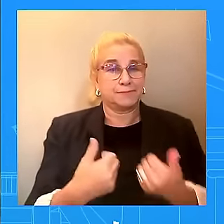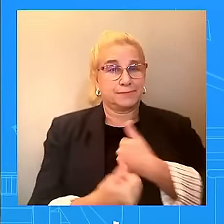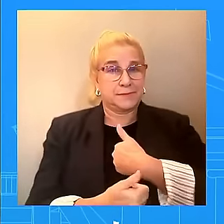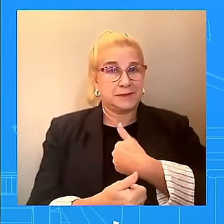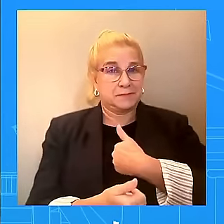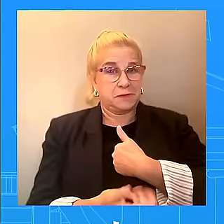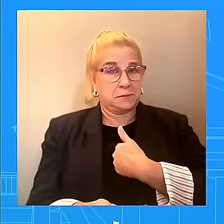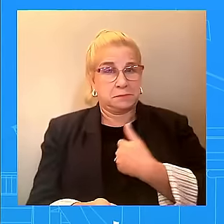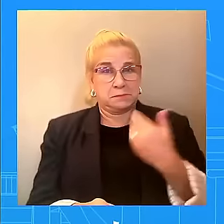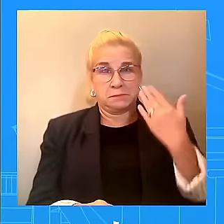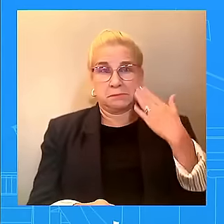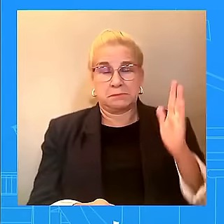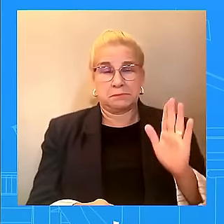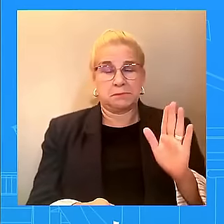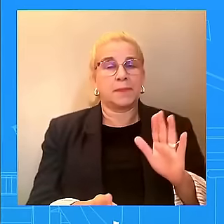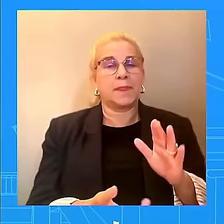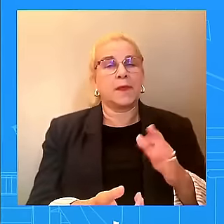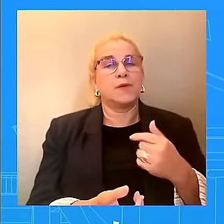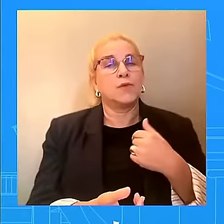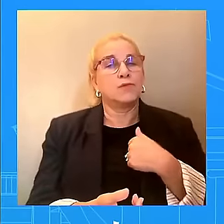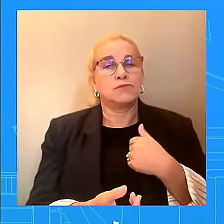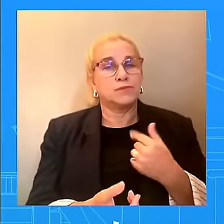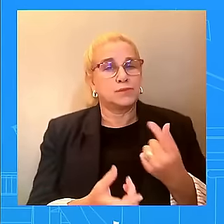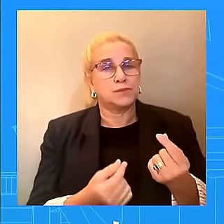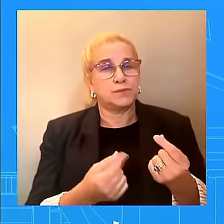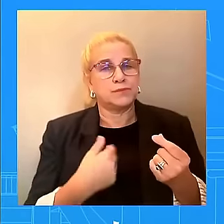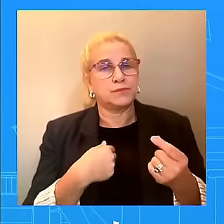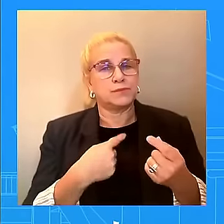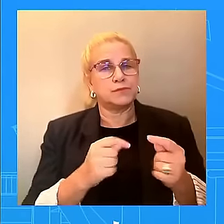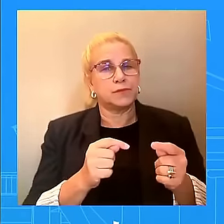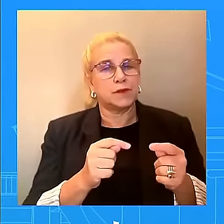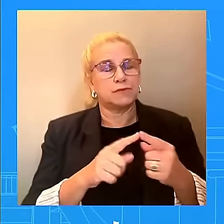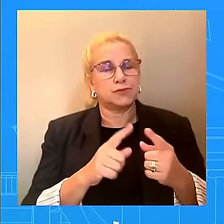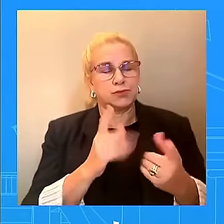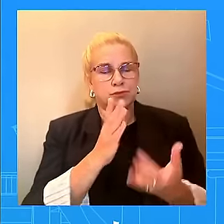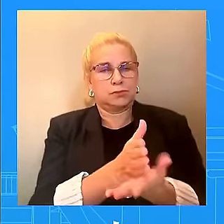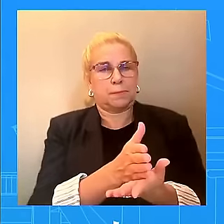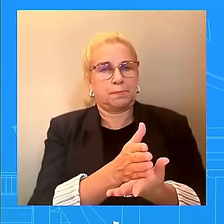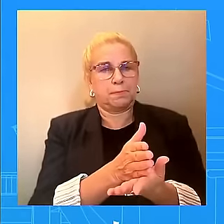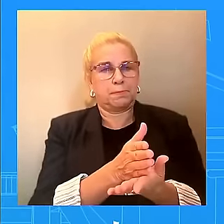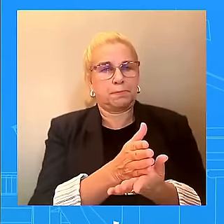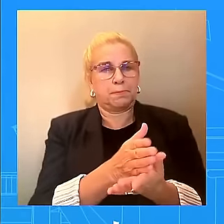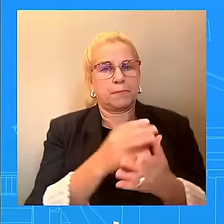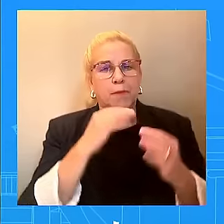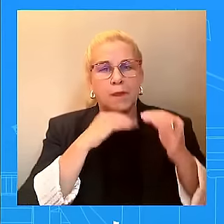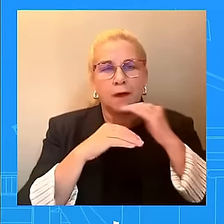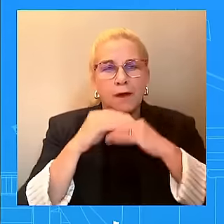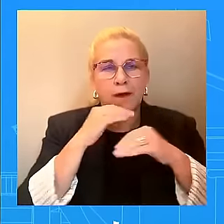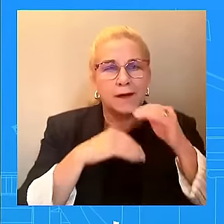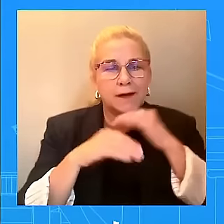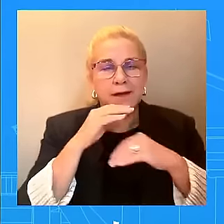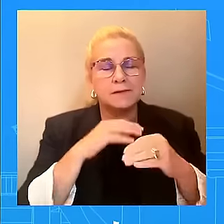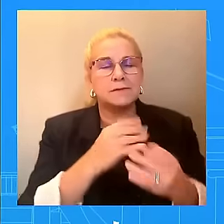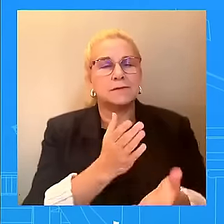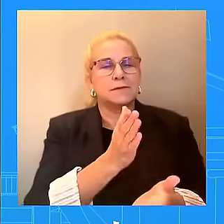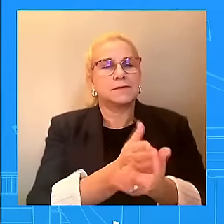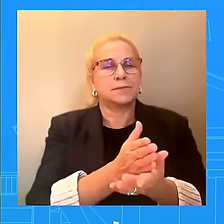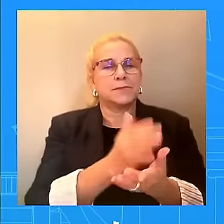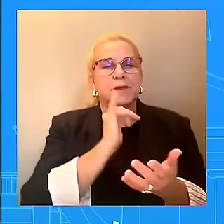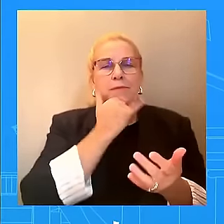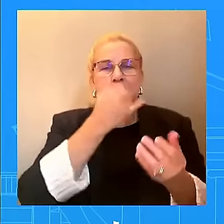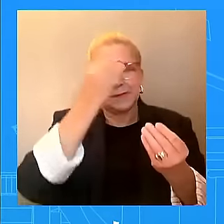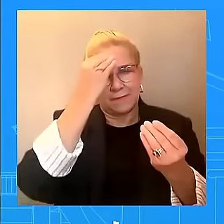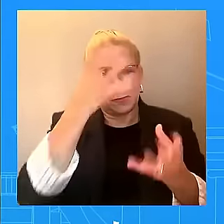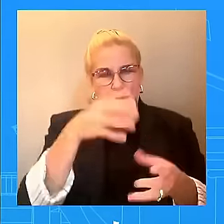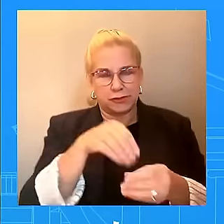do, trying to combat this misinformation, disinformation, working closely with local and state officials to make sure these communities have what